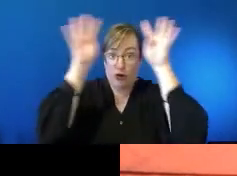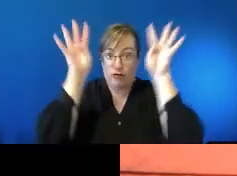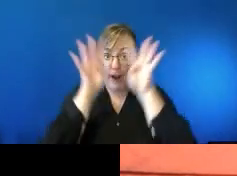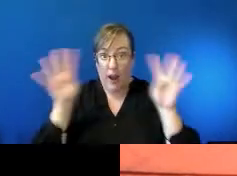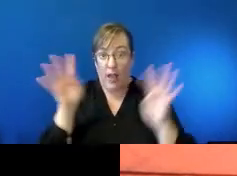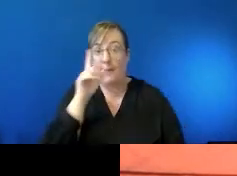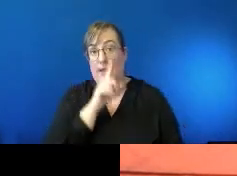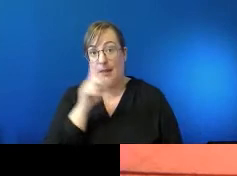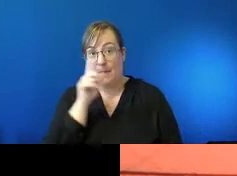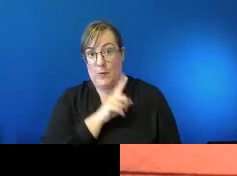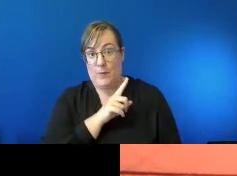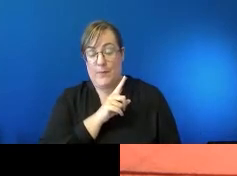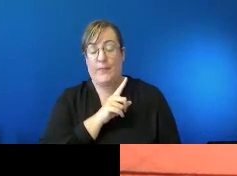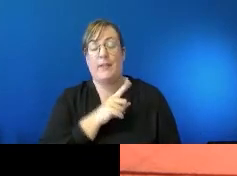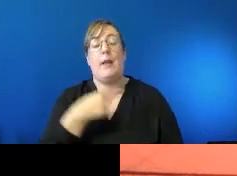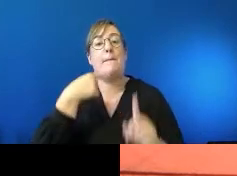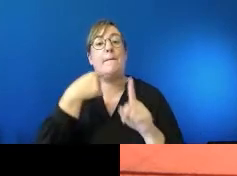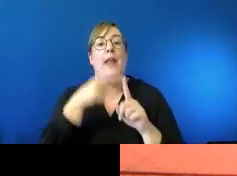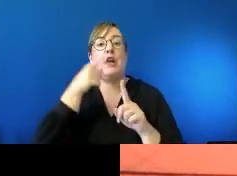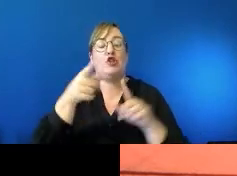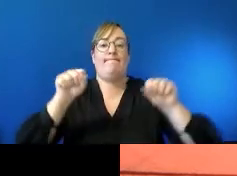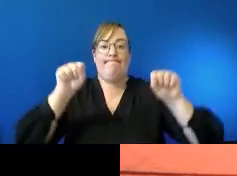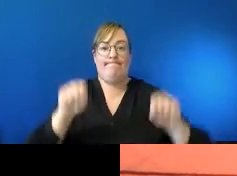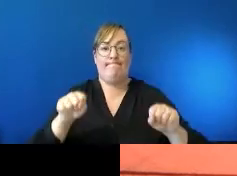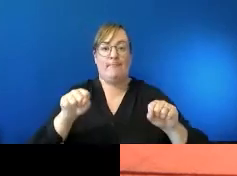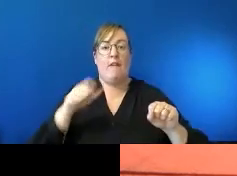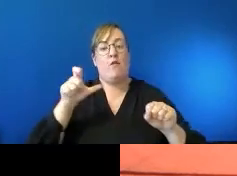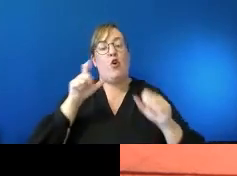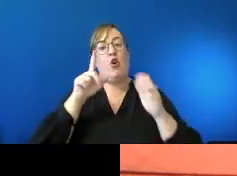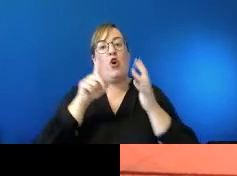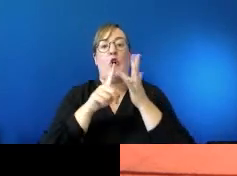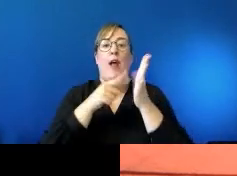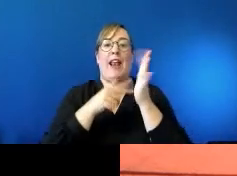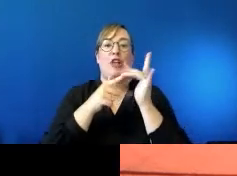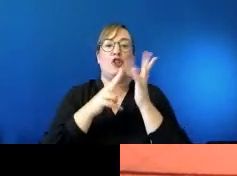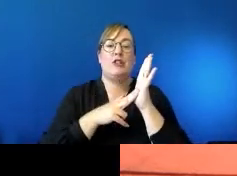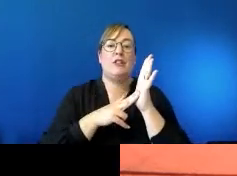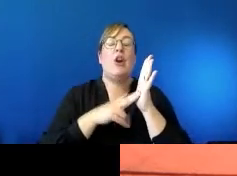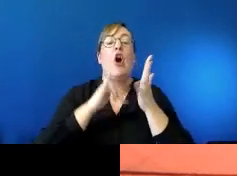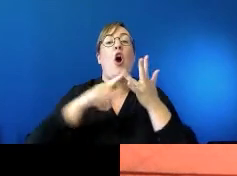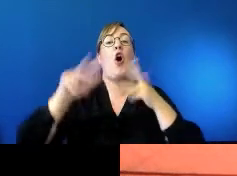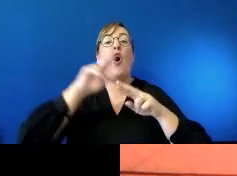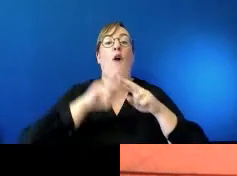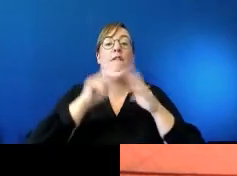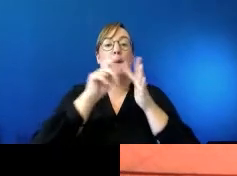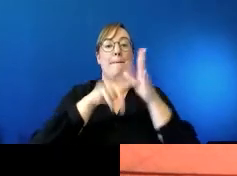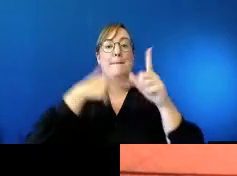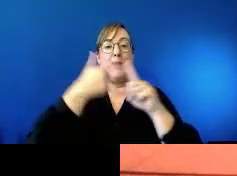convener of the Coalition of Peaks, which, of course, has been involved in establishing the Closing